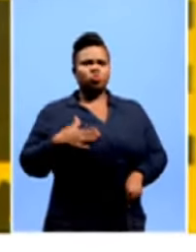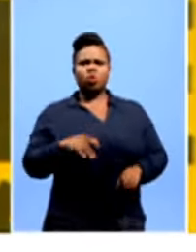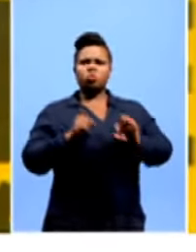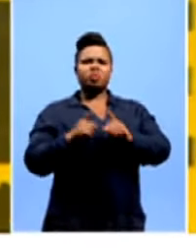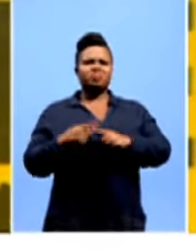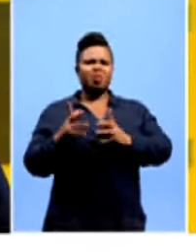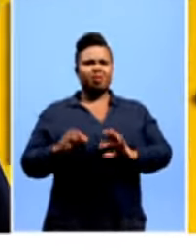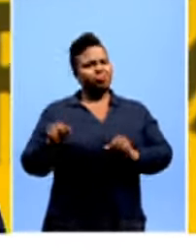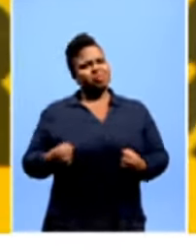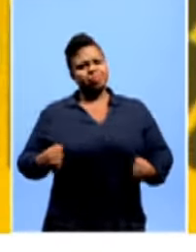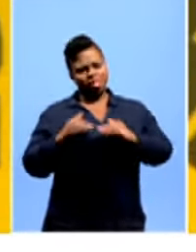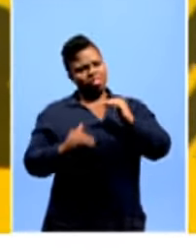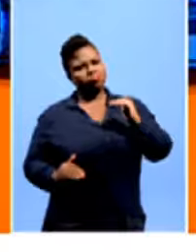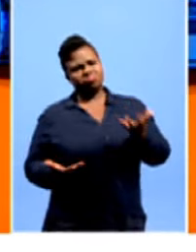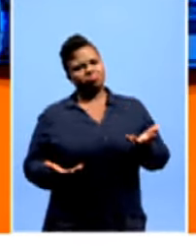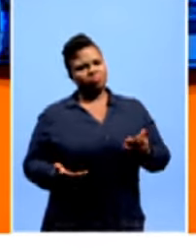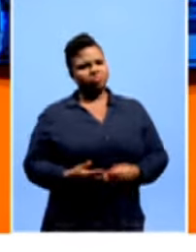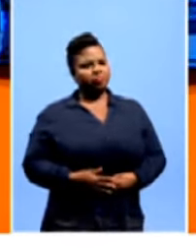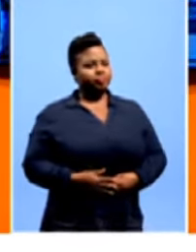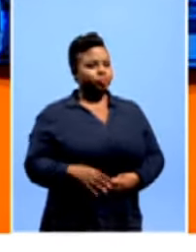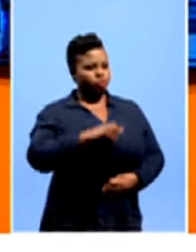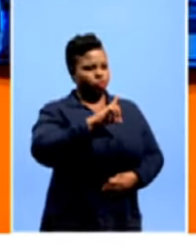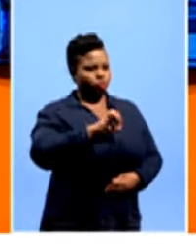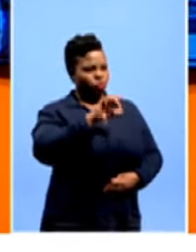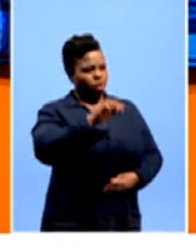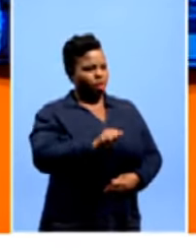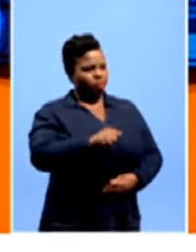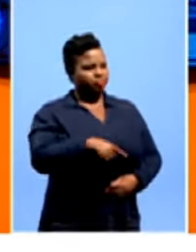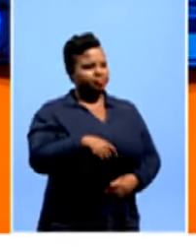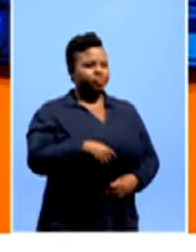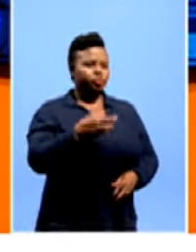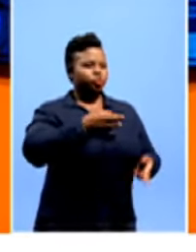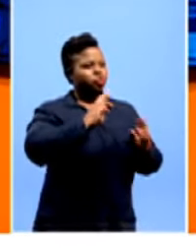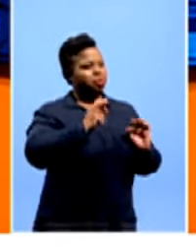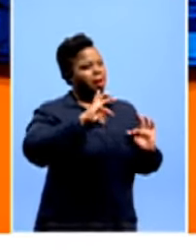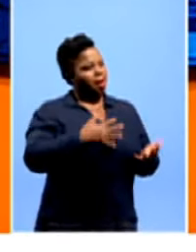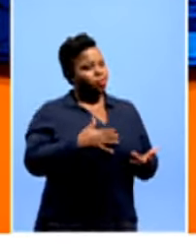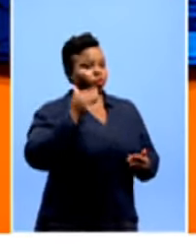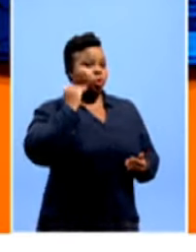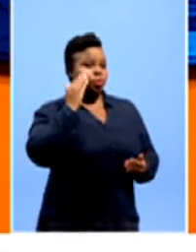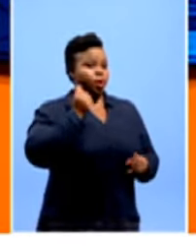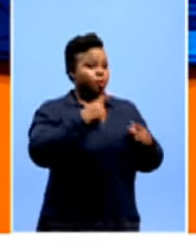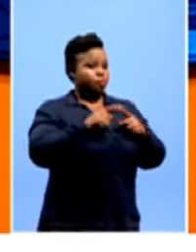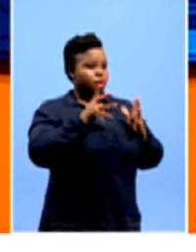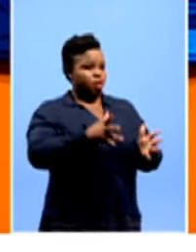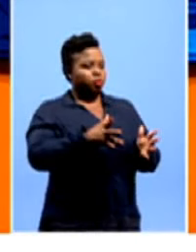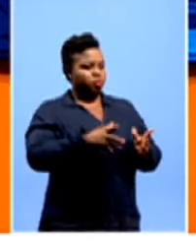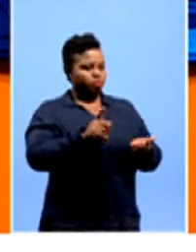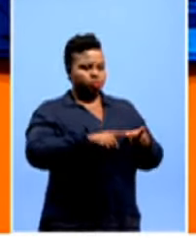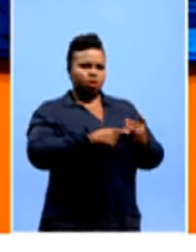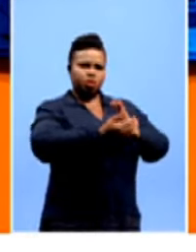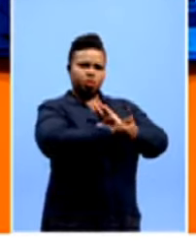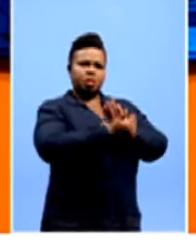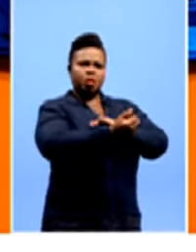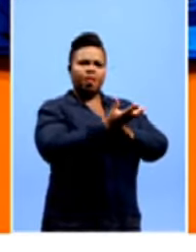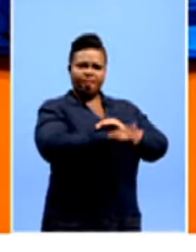level. They're not going to come out of a magic box. Zola, let me ask you, what's your response to white players, to talented youngsters